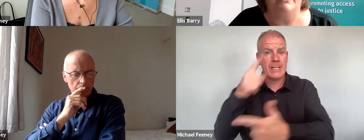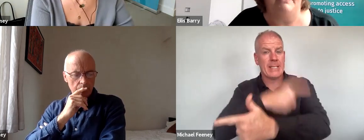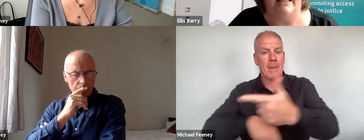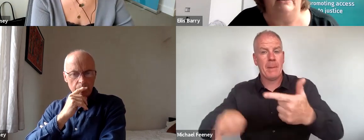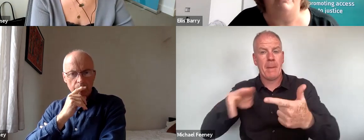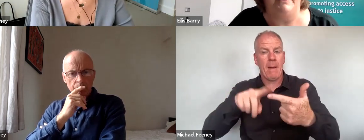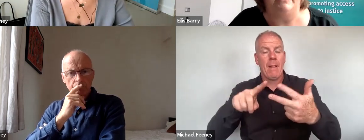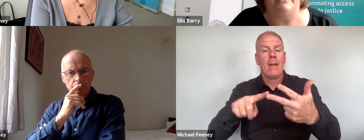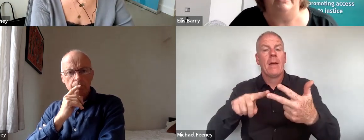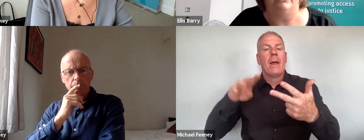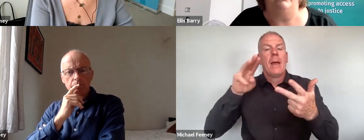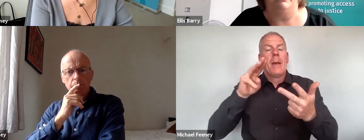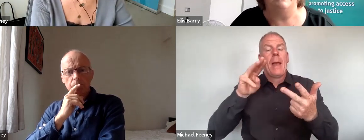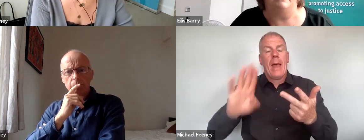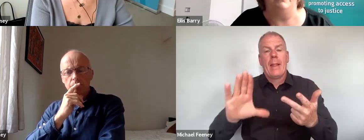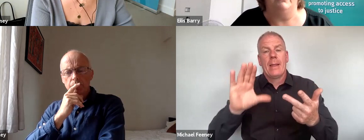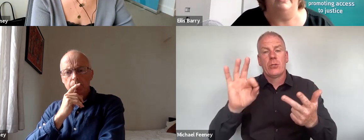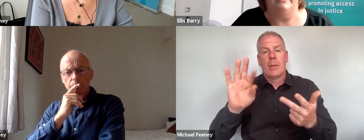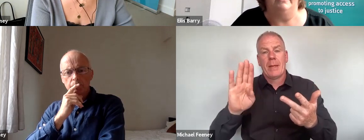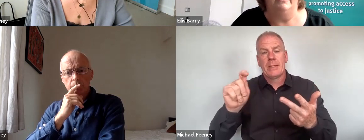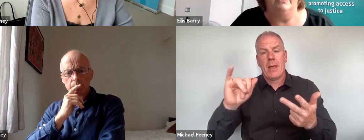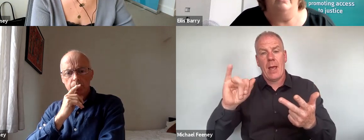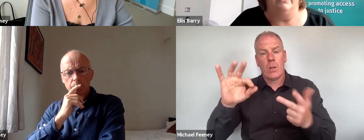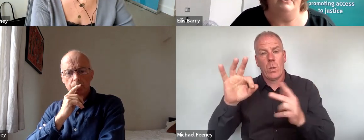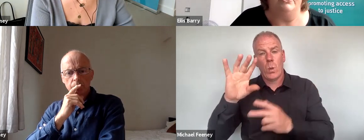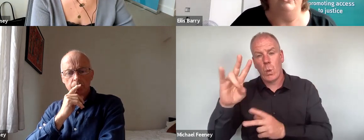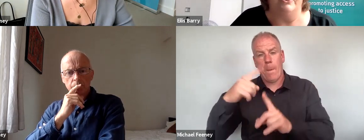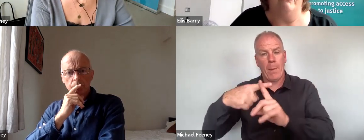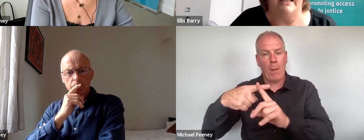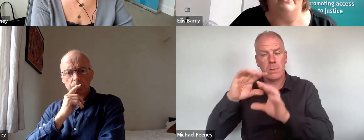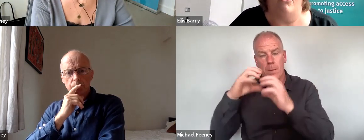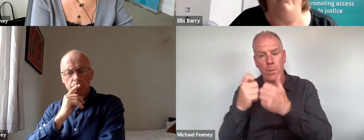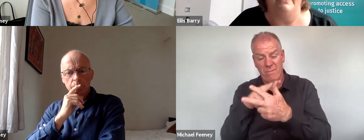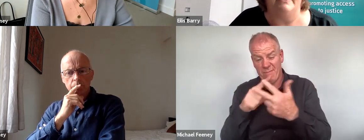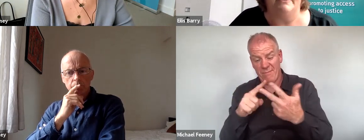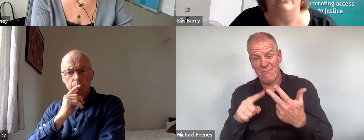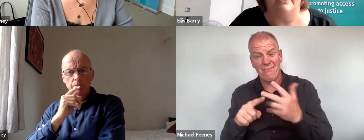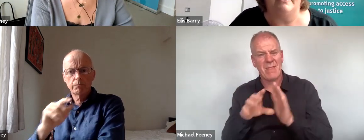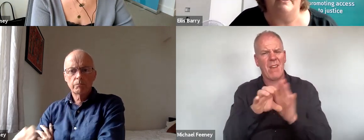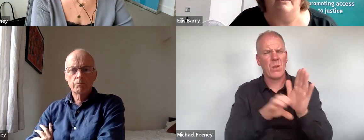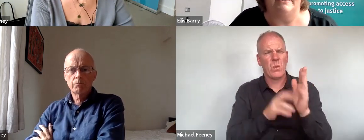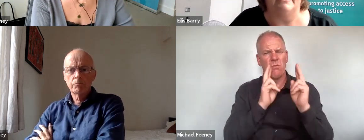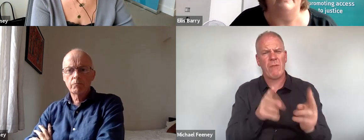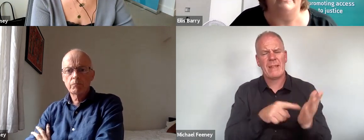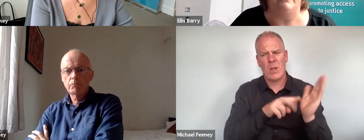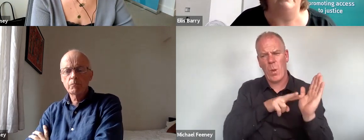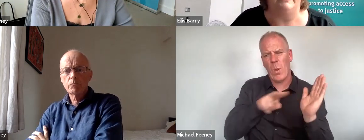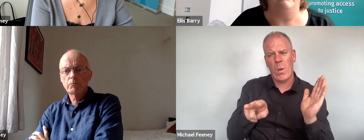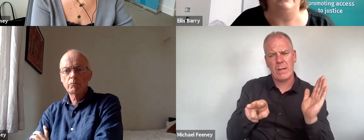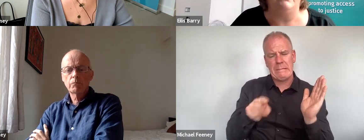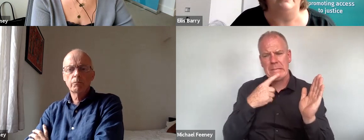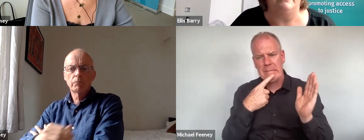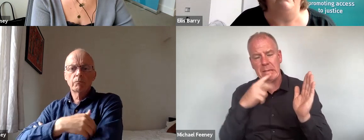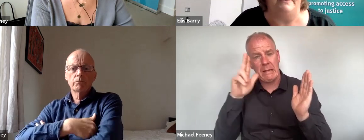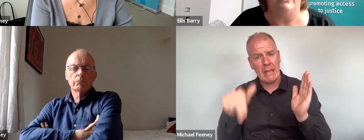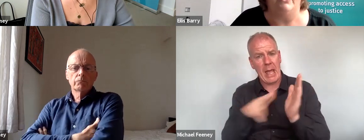members of the LGBTIQ plus community. Constitutional rights are often considered in this context to see whether they